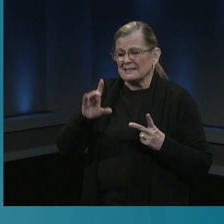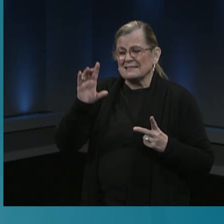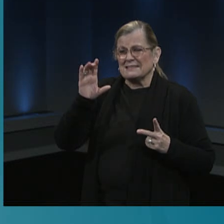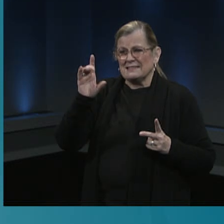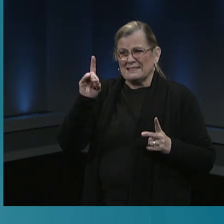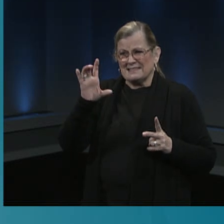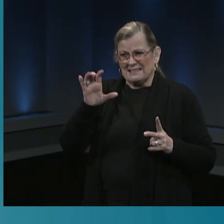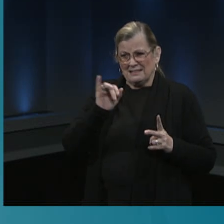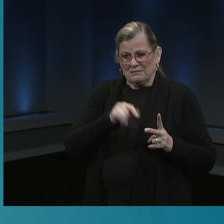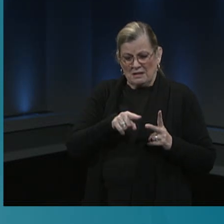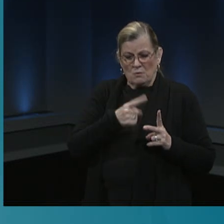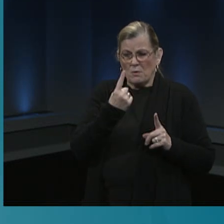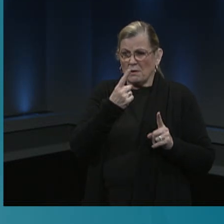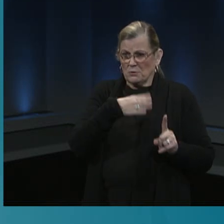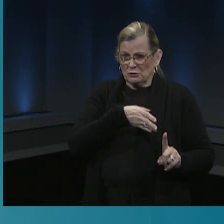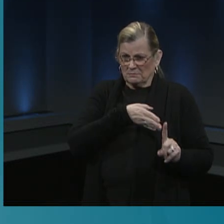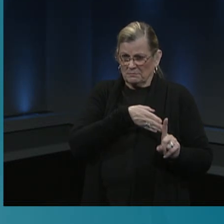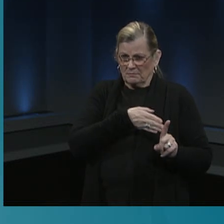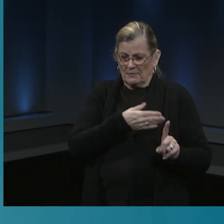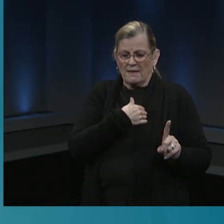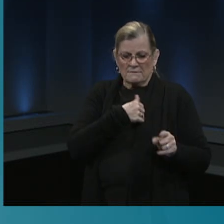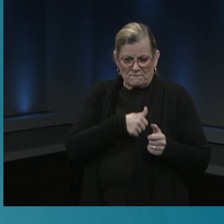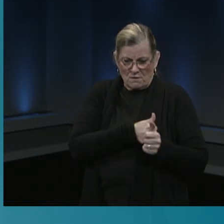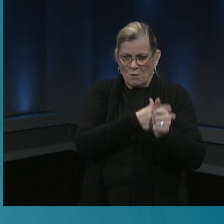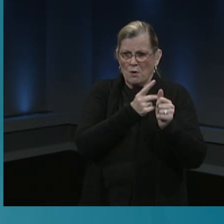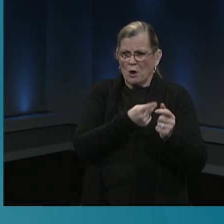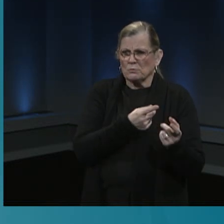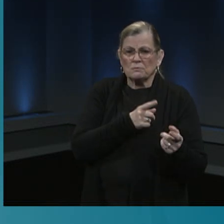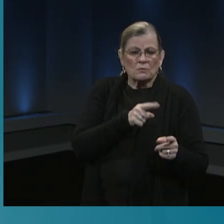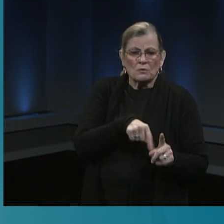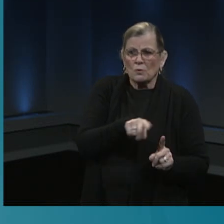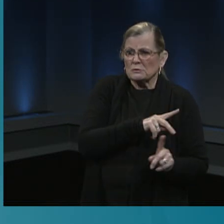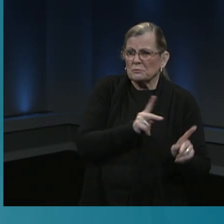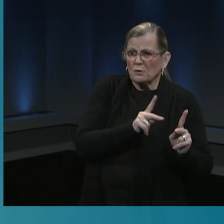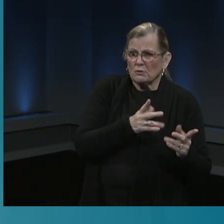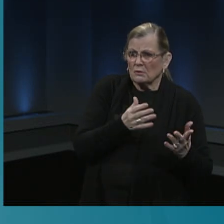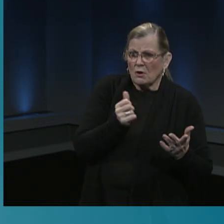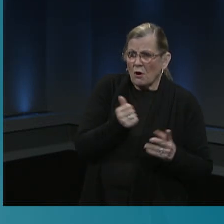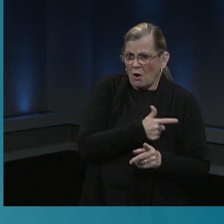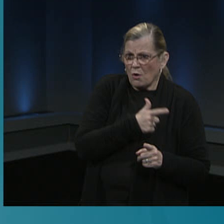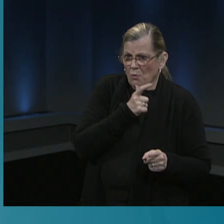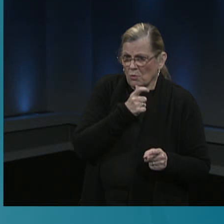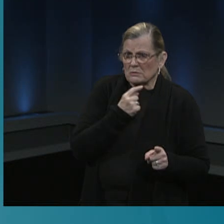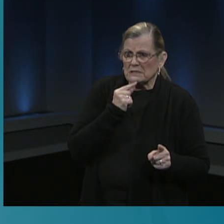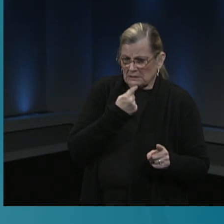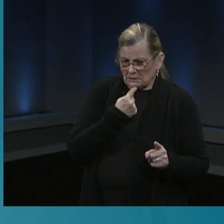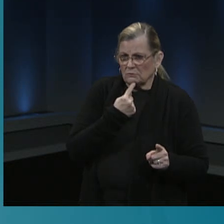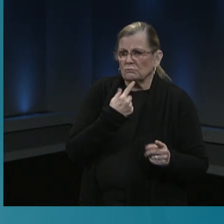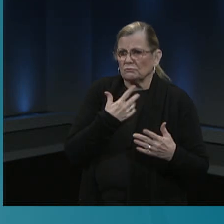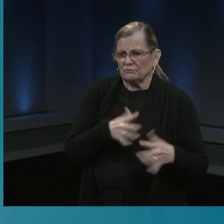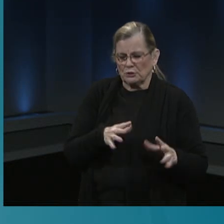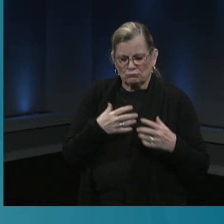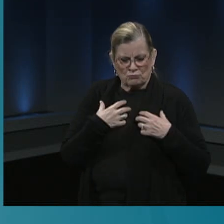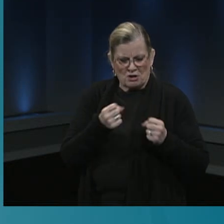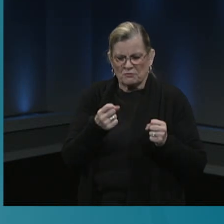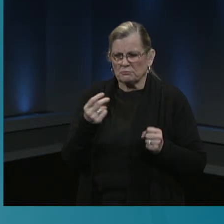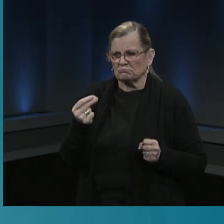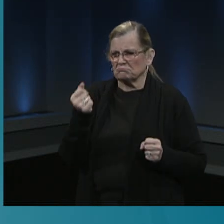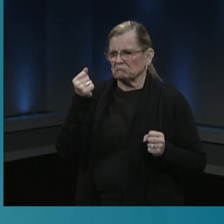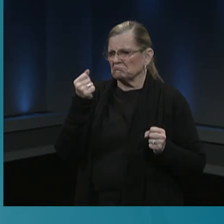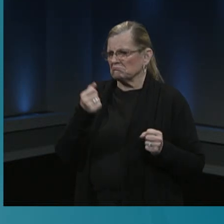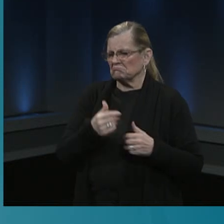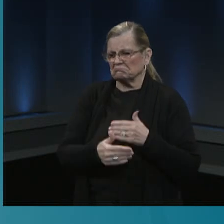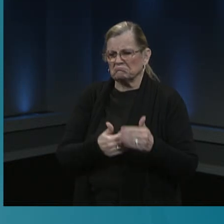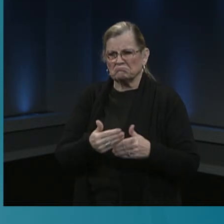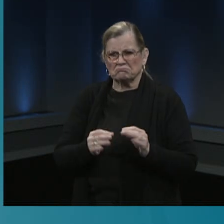on 20 of them, and all of them recovered from their reaction. There are also some people who have